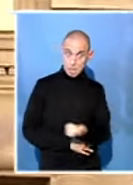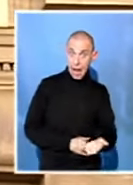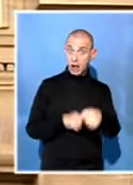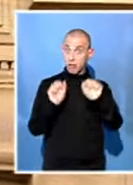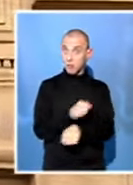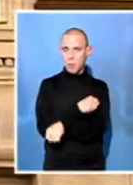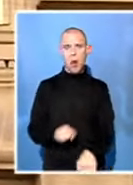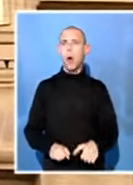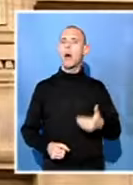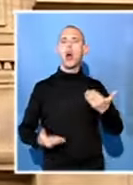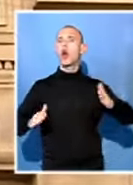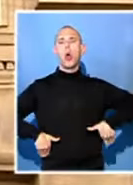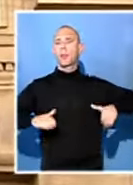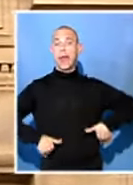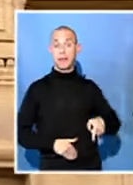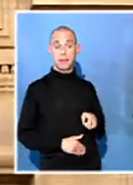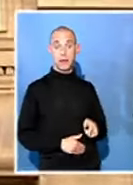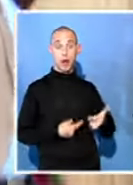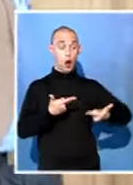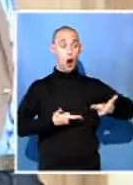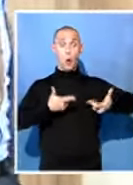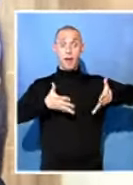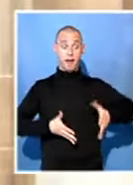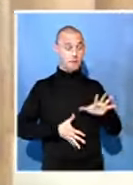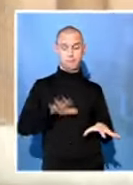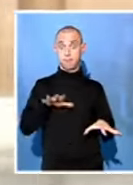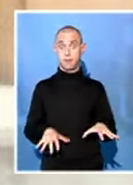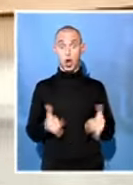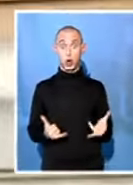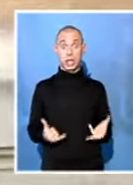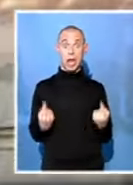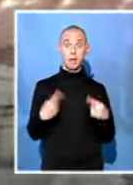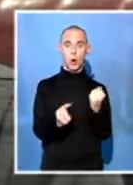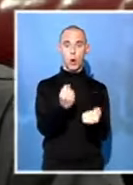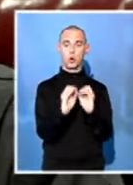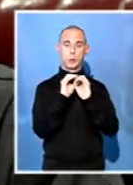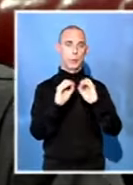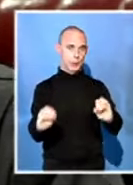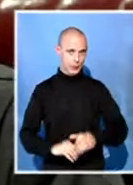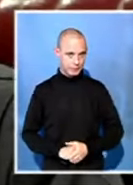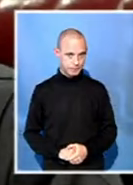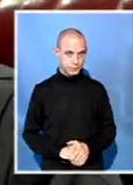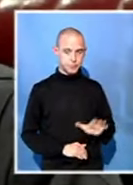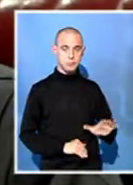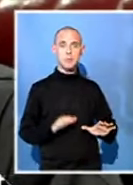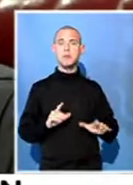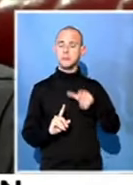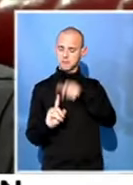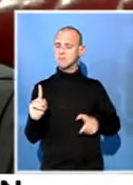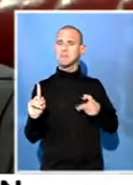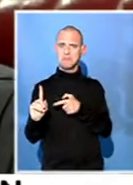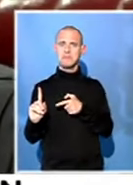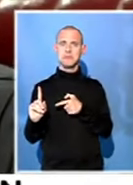nor Volkow's counsel were in court this morning. Costs have been reserved. President Volkow seeks a final